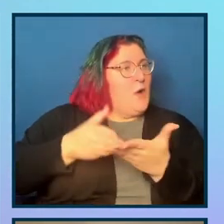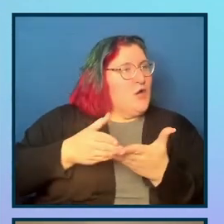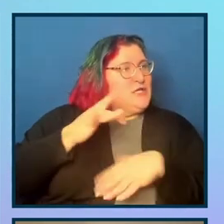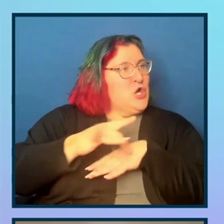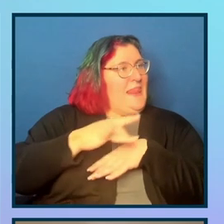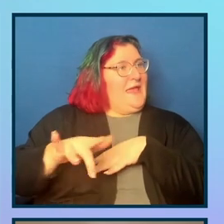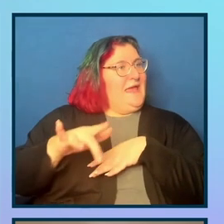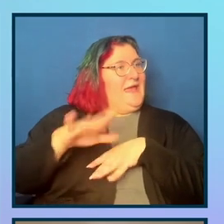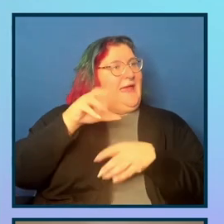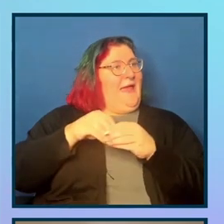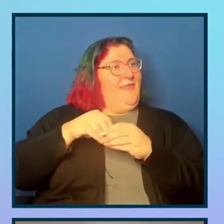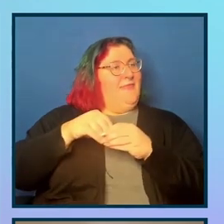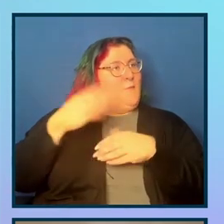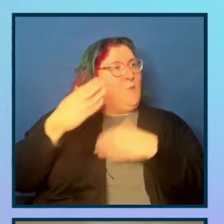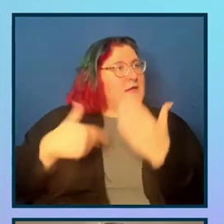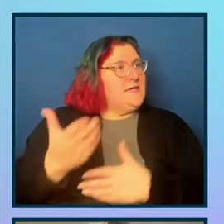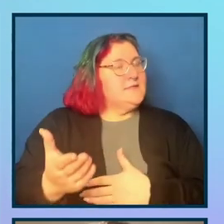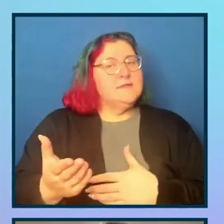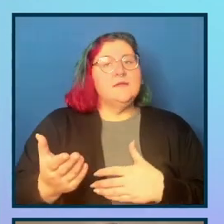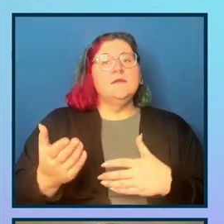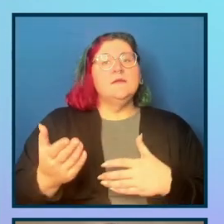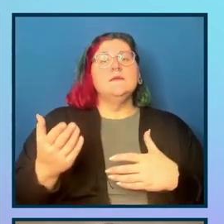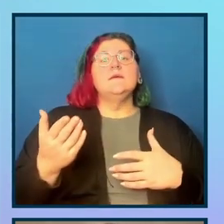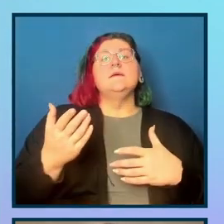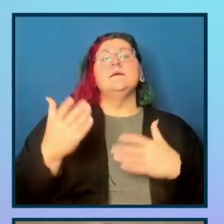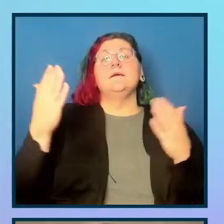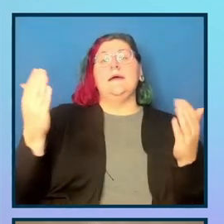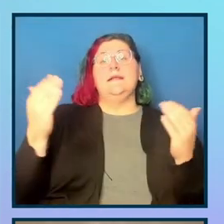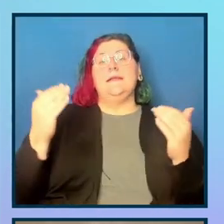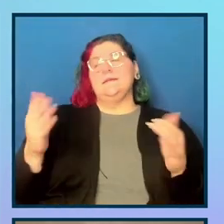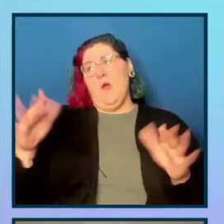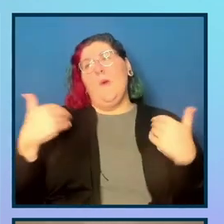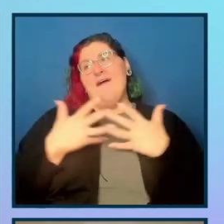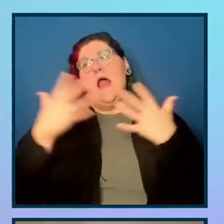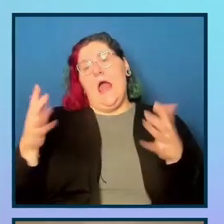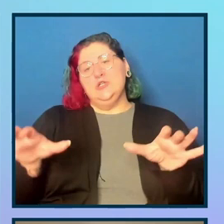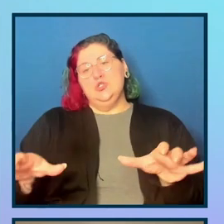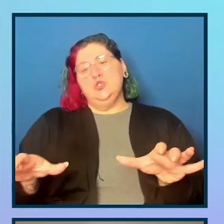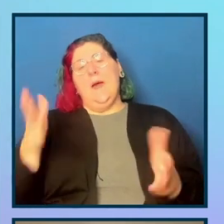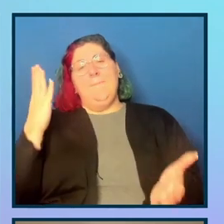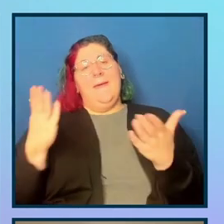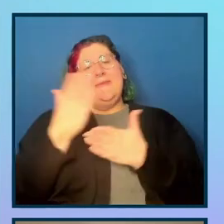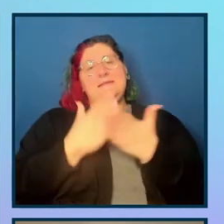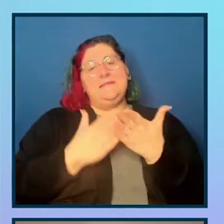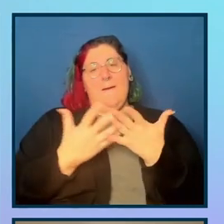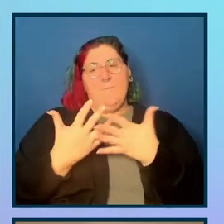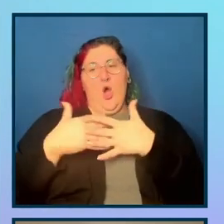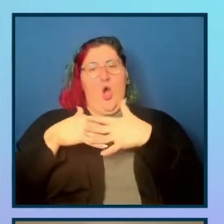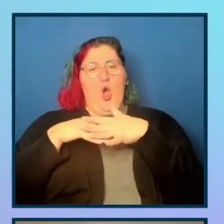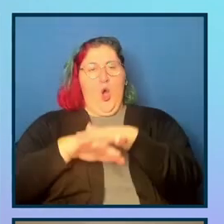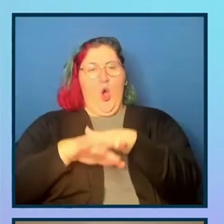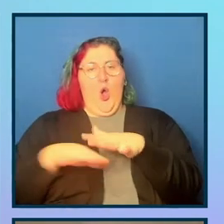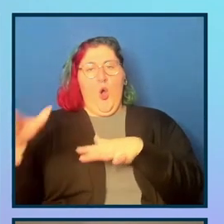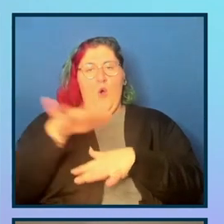those low-hanging fruit. And next up, the next demo, we have a lot to get through. There might be some overlap in these tools, but that's